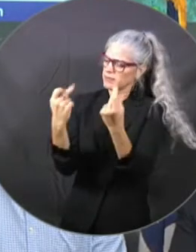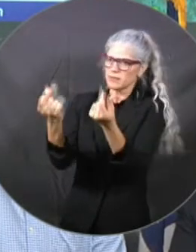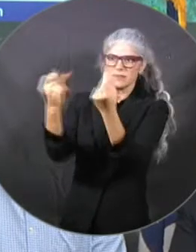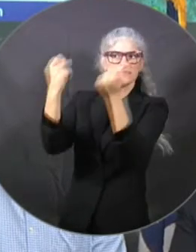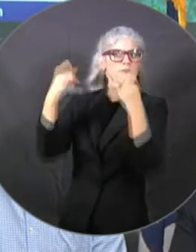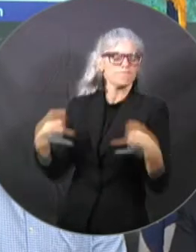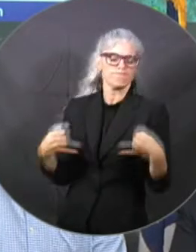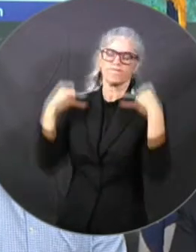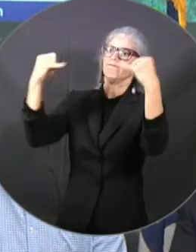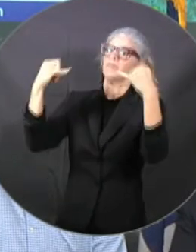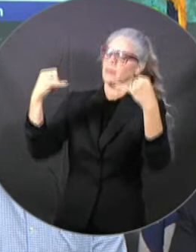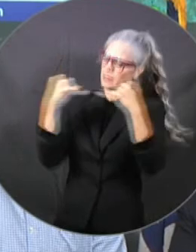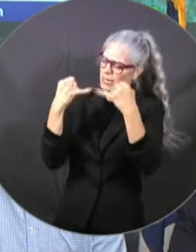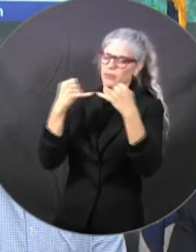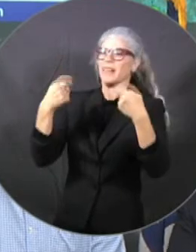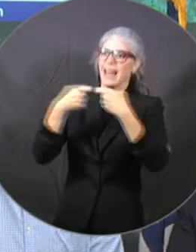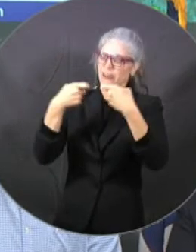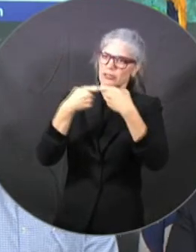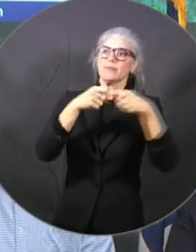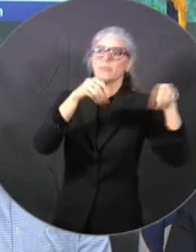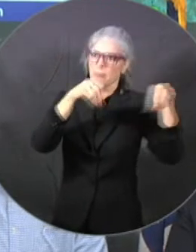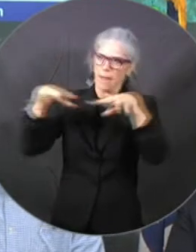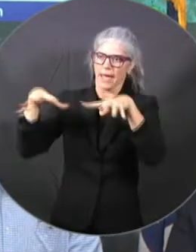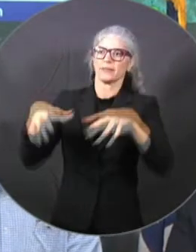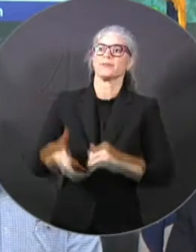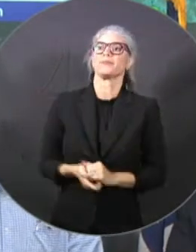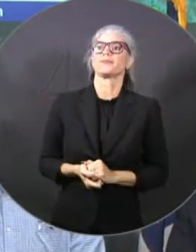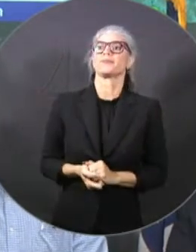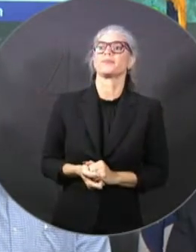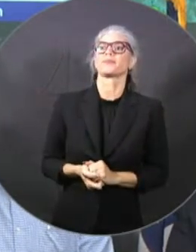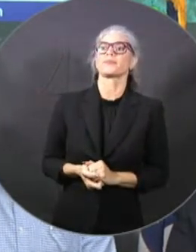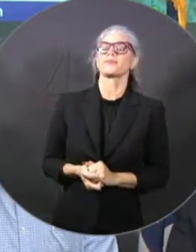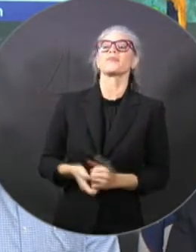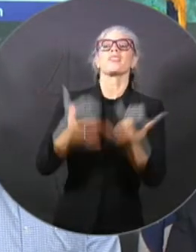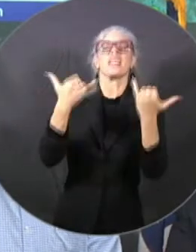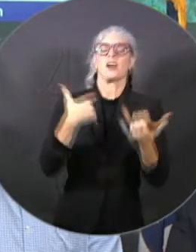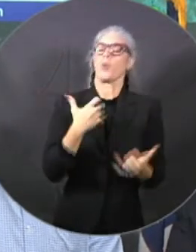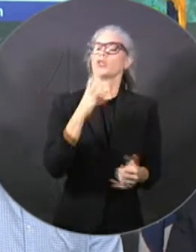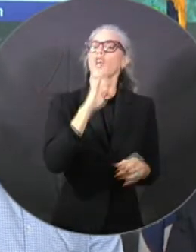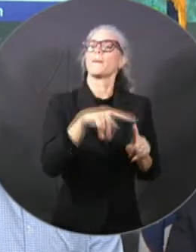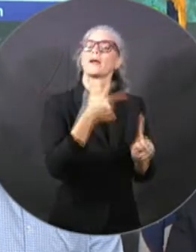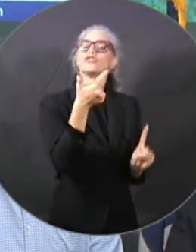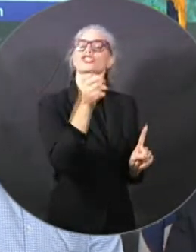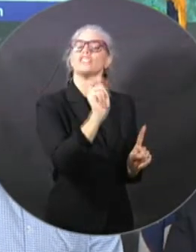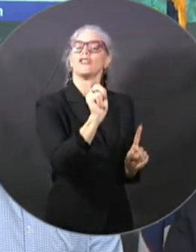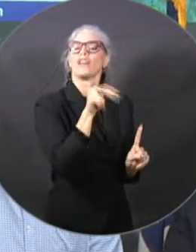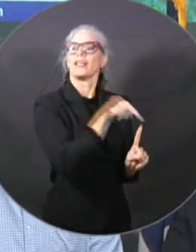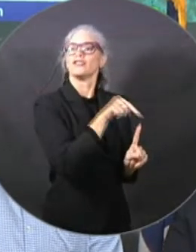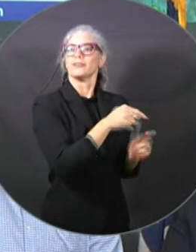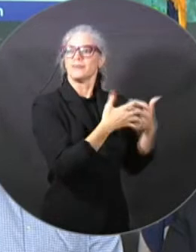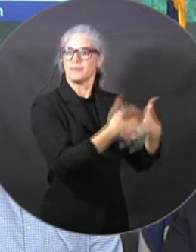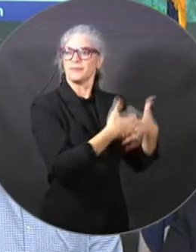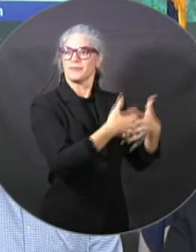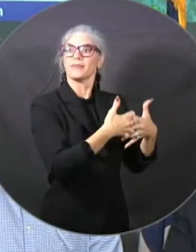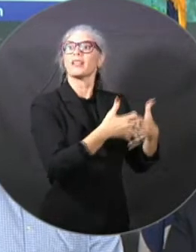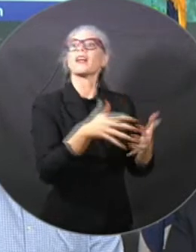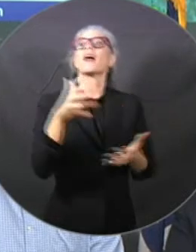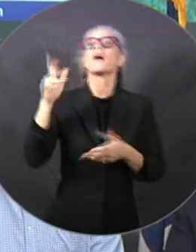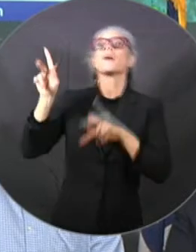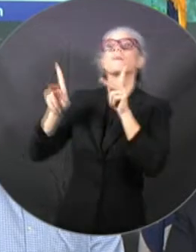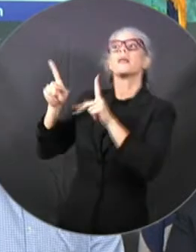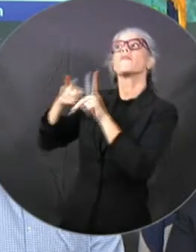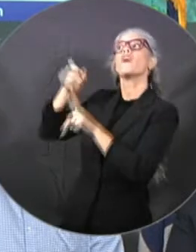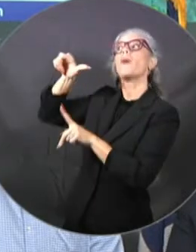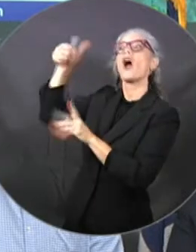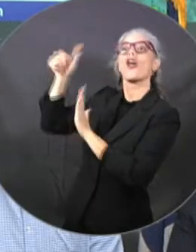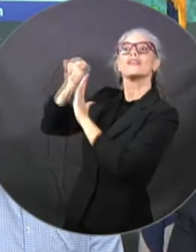Generator safety. We've had a lot of new people move to Florida over these last many years. Some got their first taste